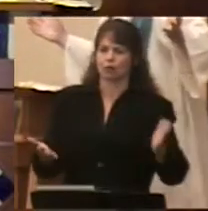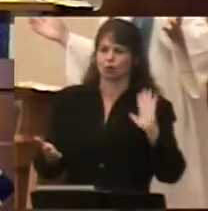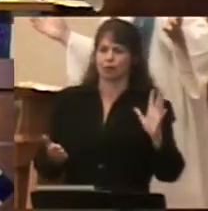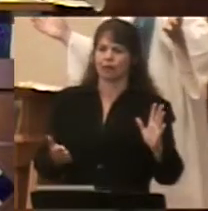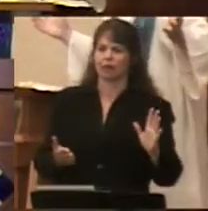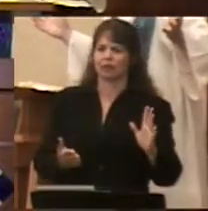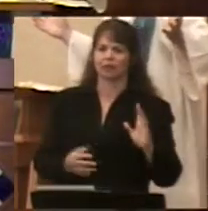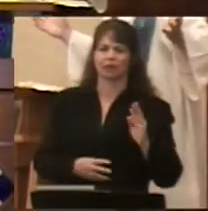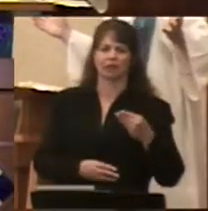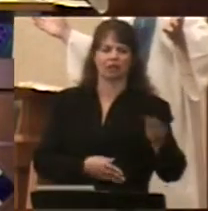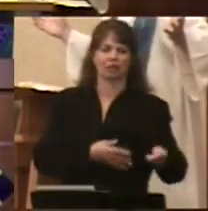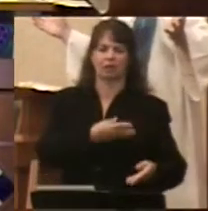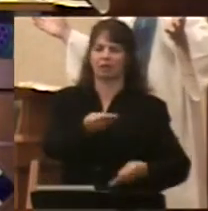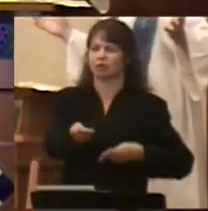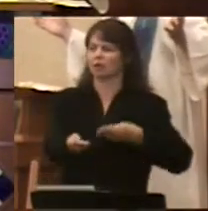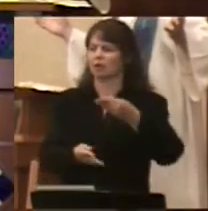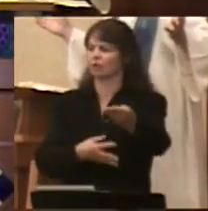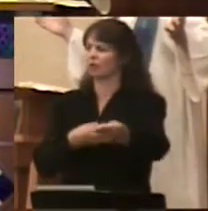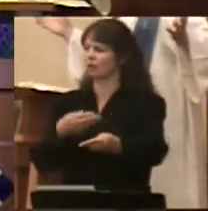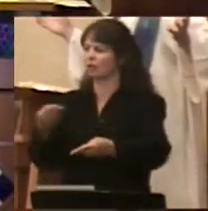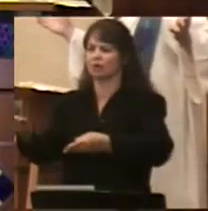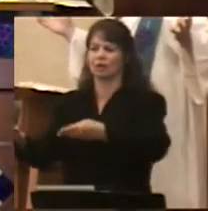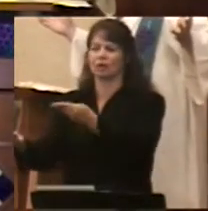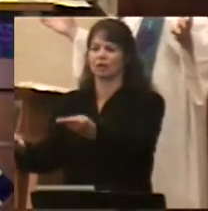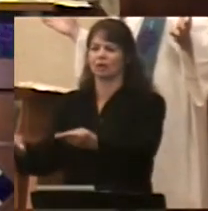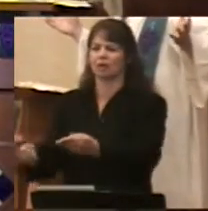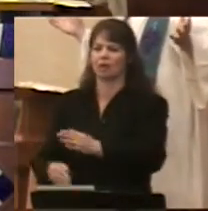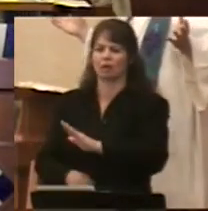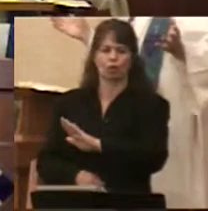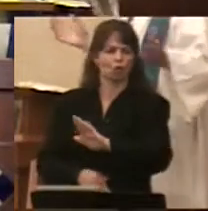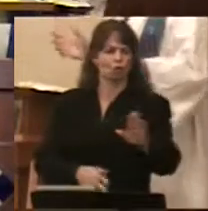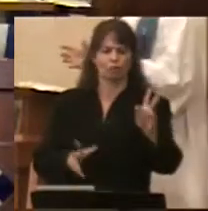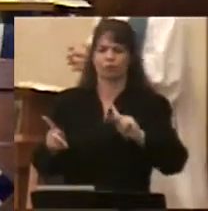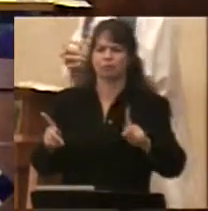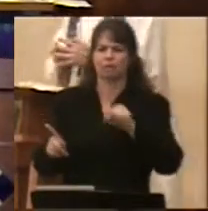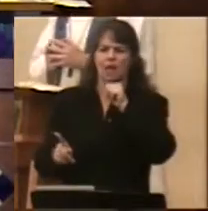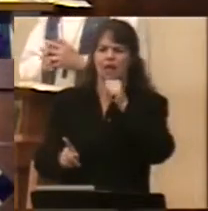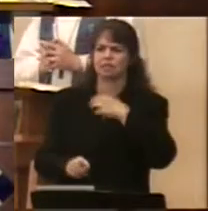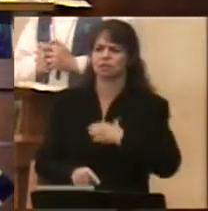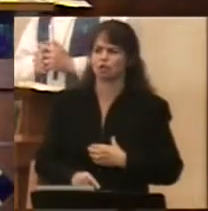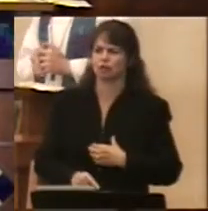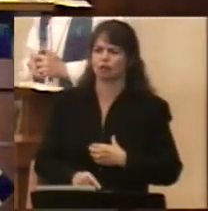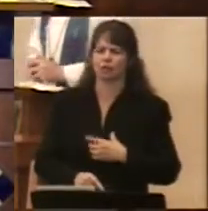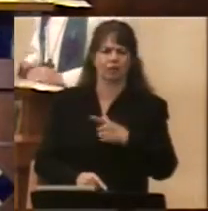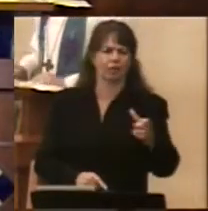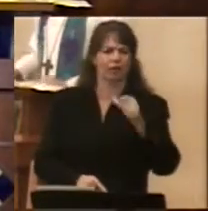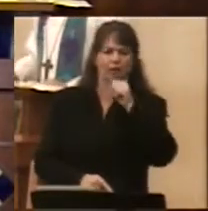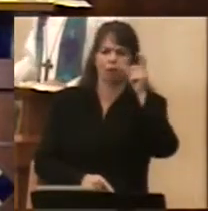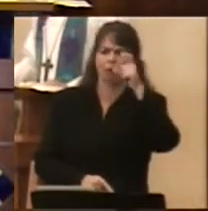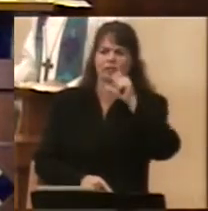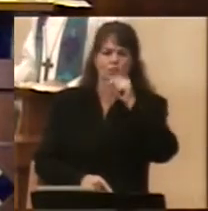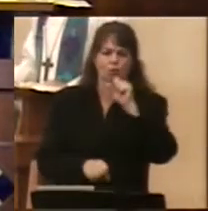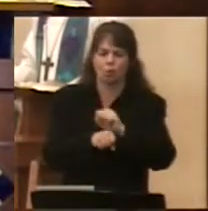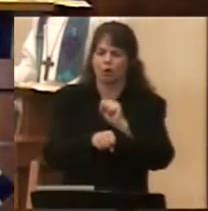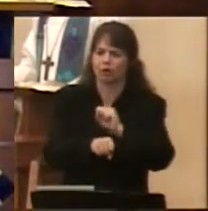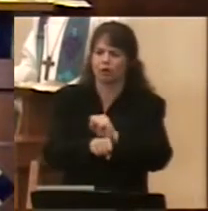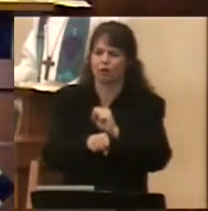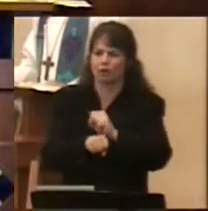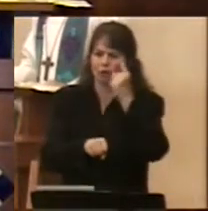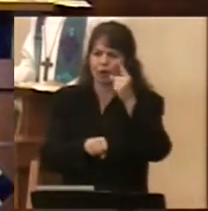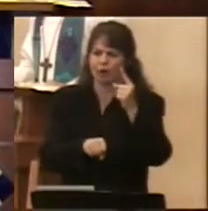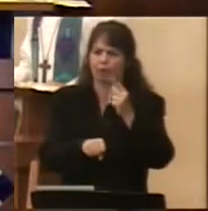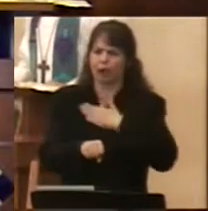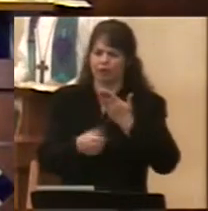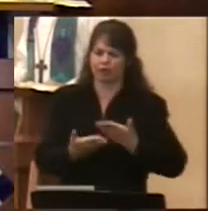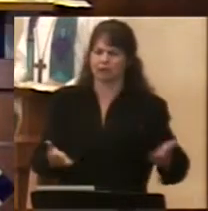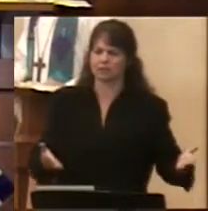and they maybe don't deserve them at all. They maybe were not wise and did not work for them at all. This